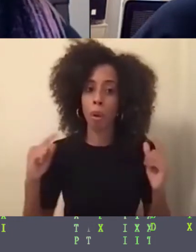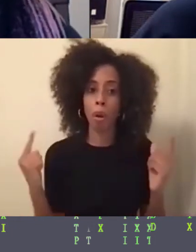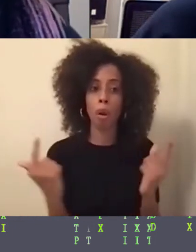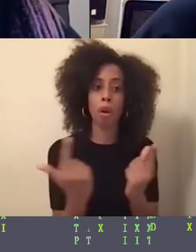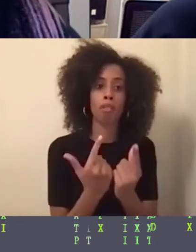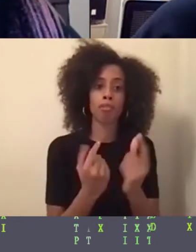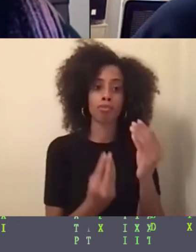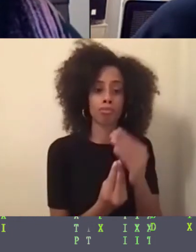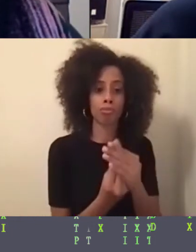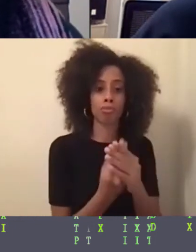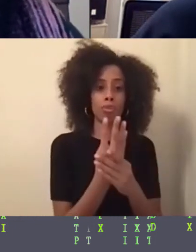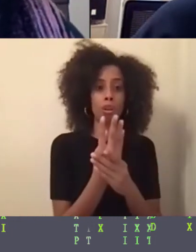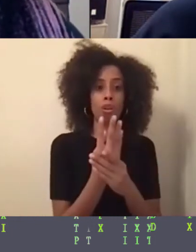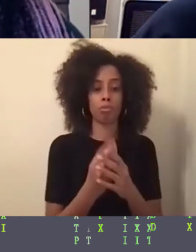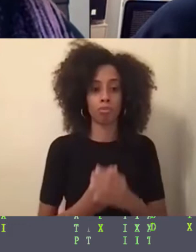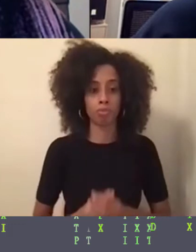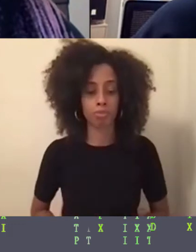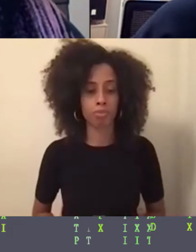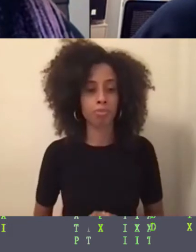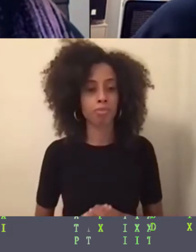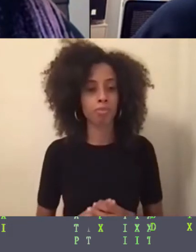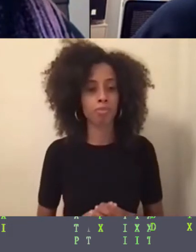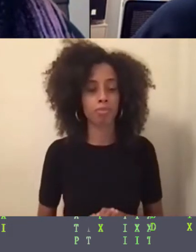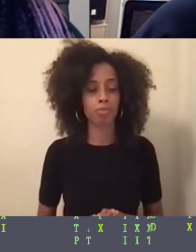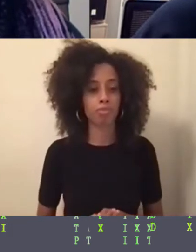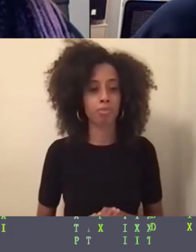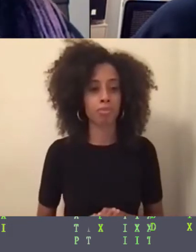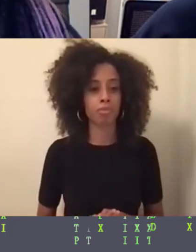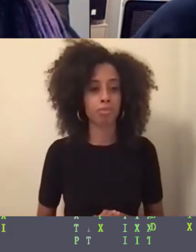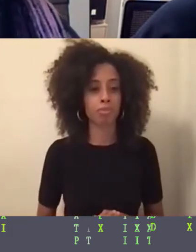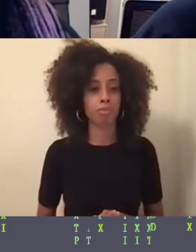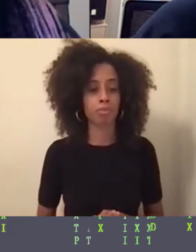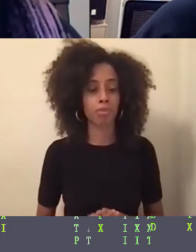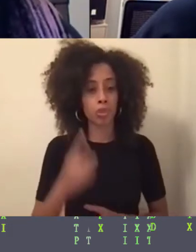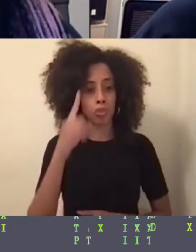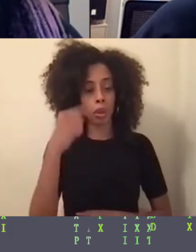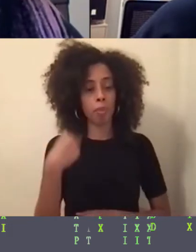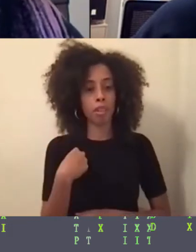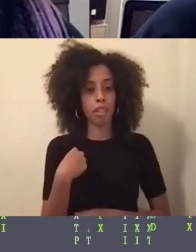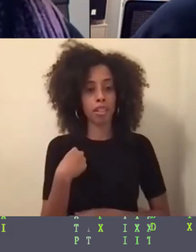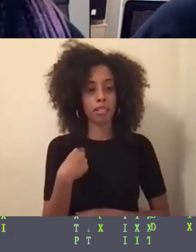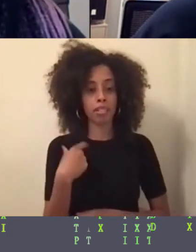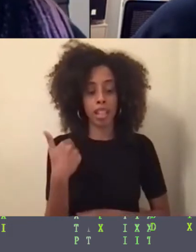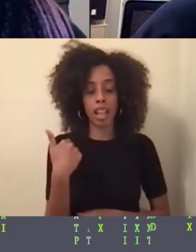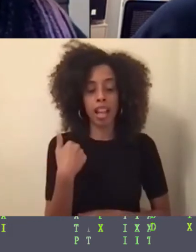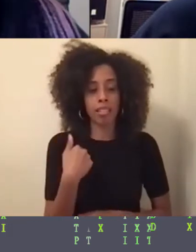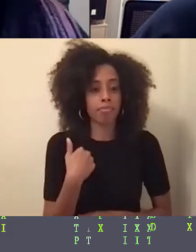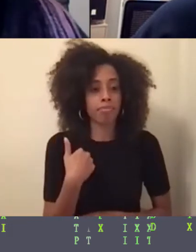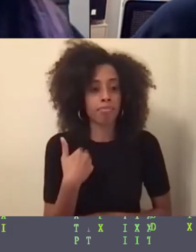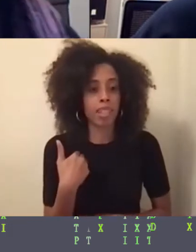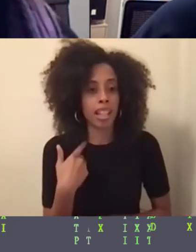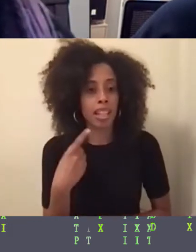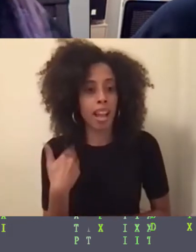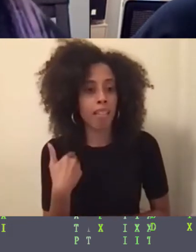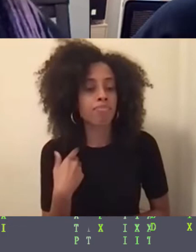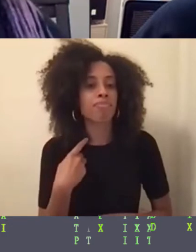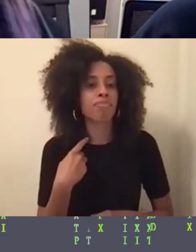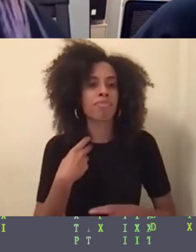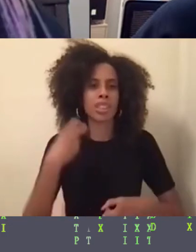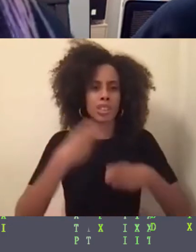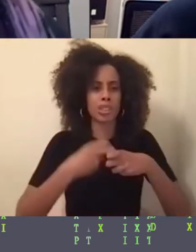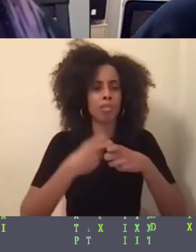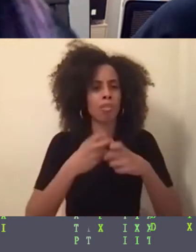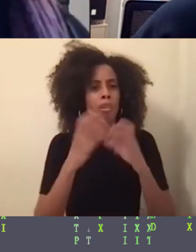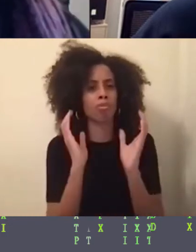Um, um, for me, I've had to have those difficult conversations, um, especially with my vice president